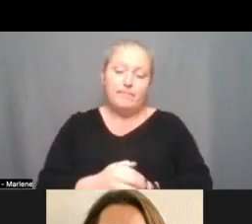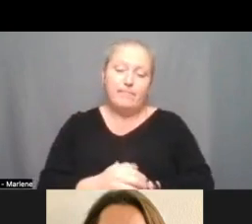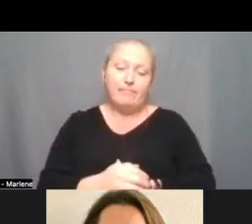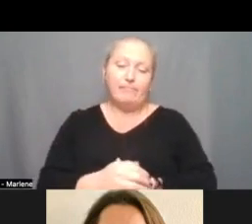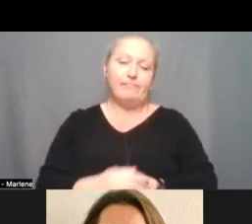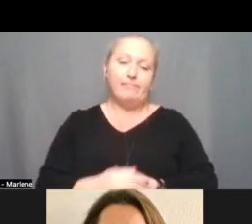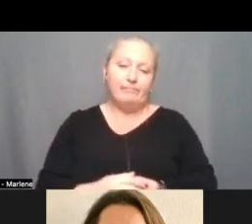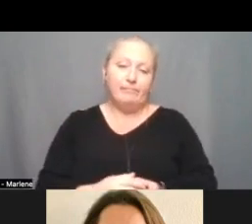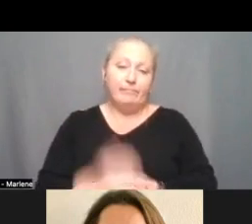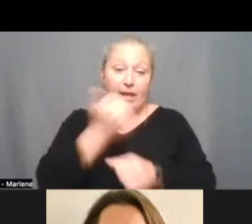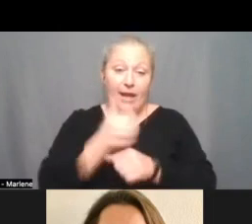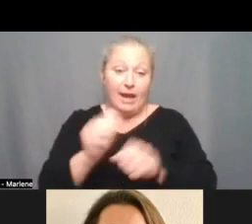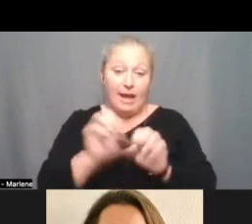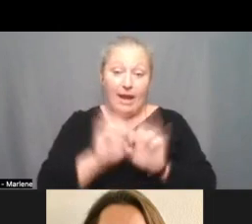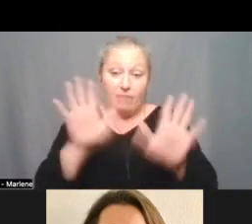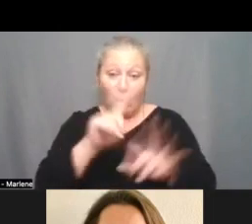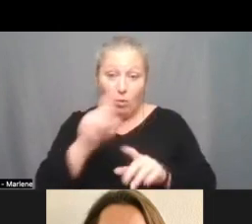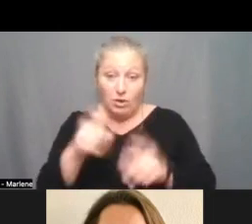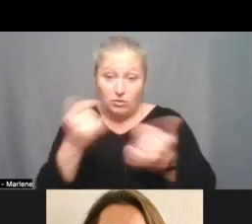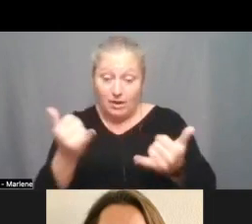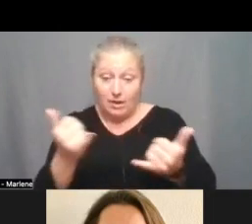Okay, are there any clarifying questions at this time.